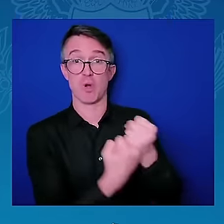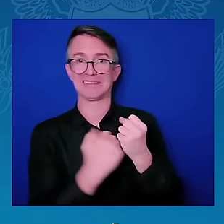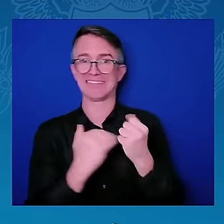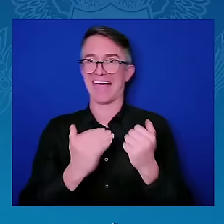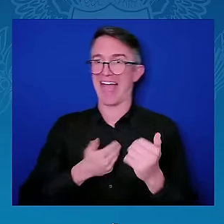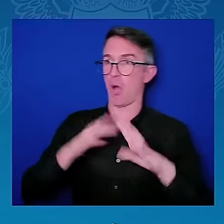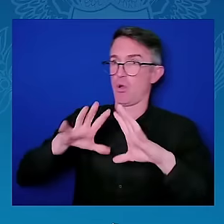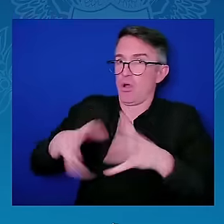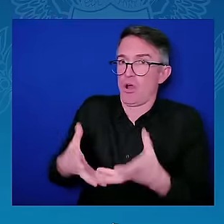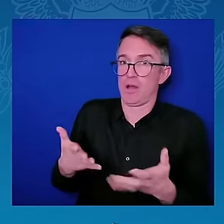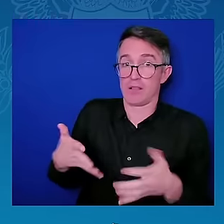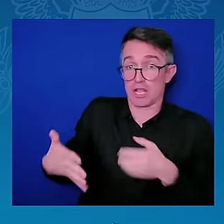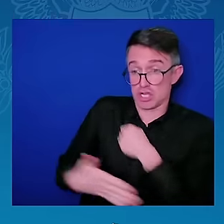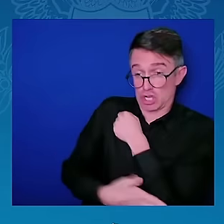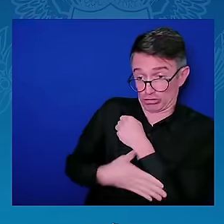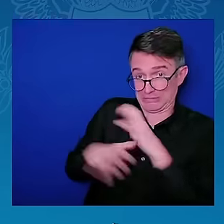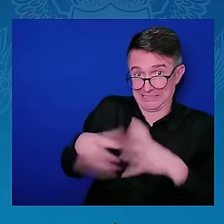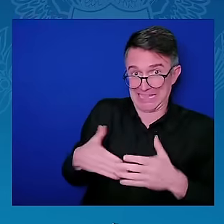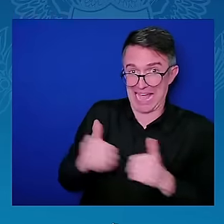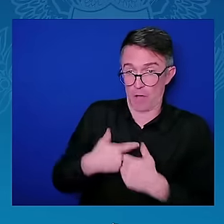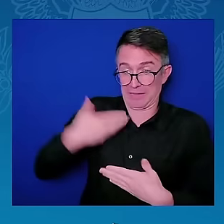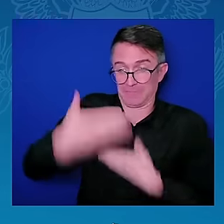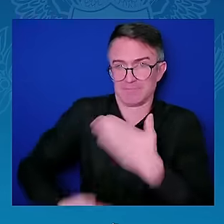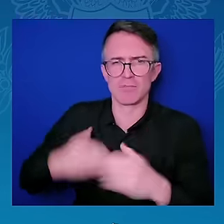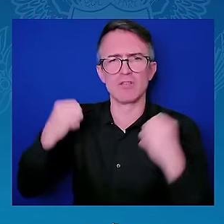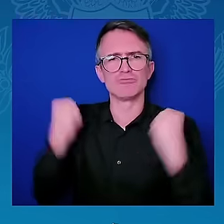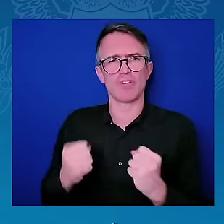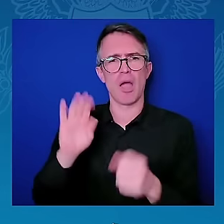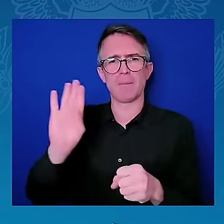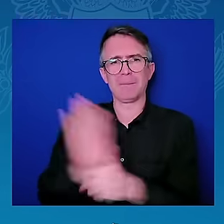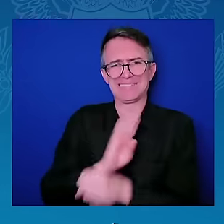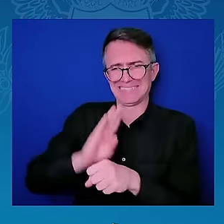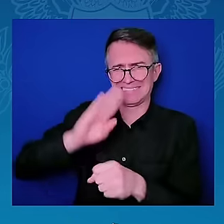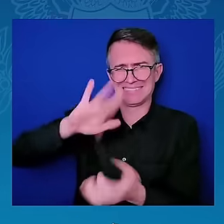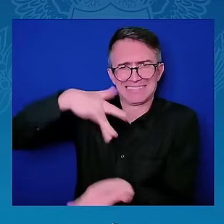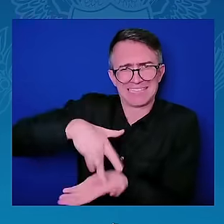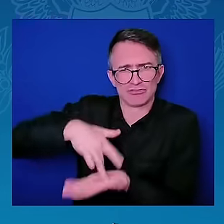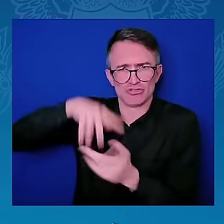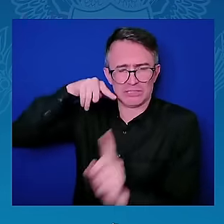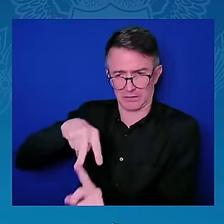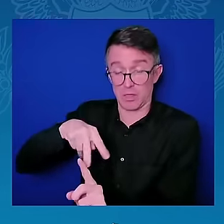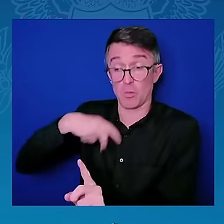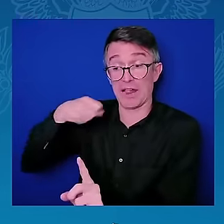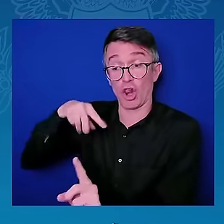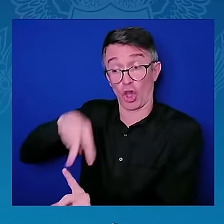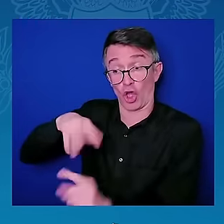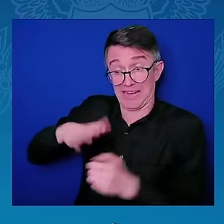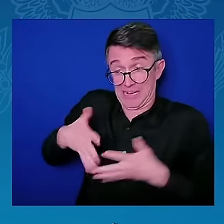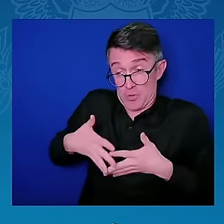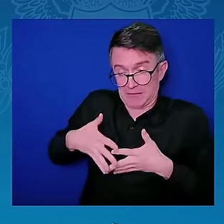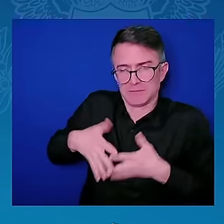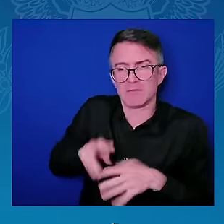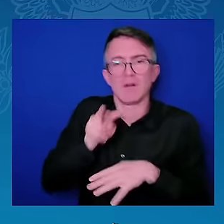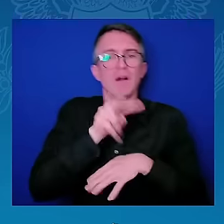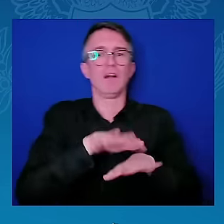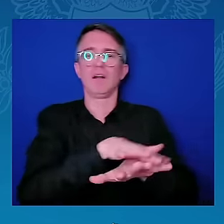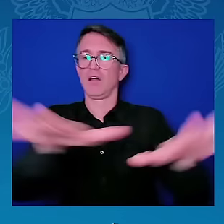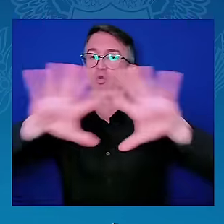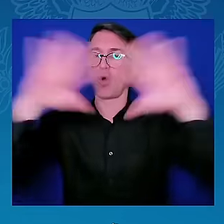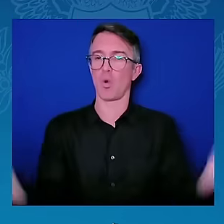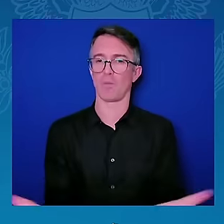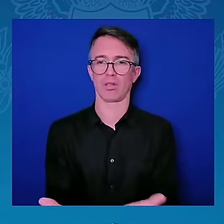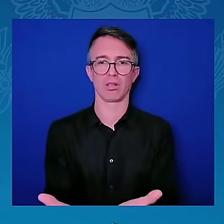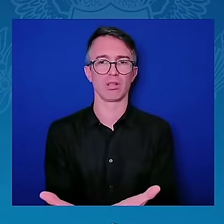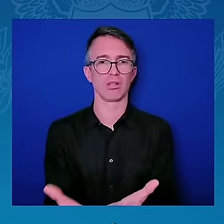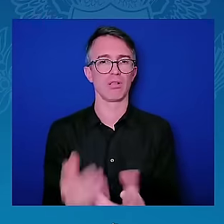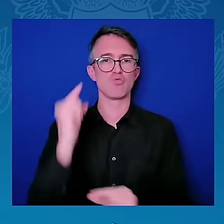results also in global economic stability. And so for all of these reasons, I simply believe it is the right thing to do,